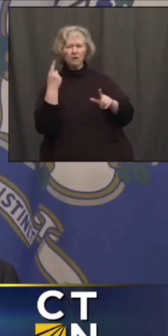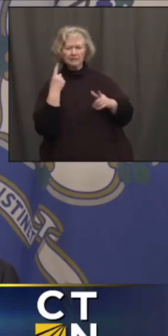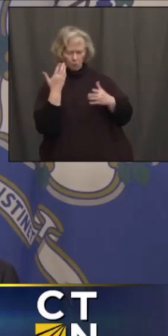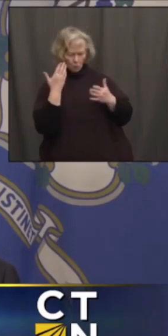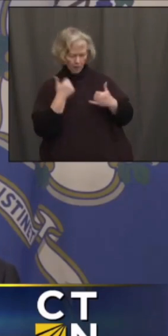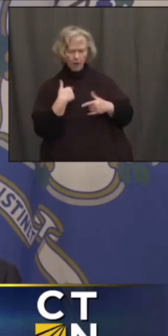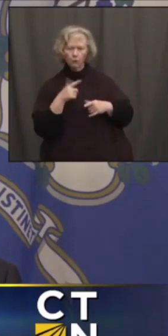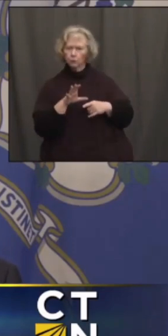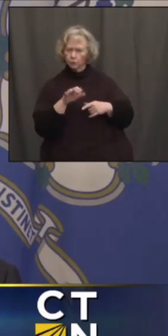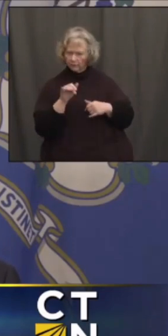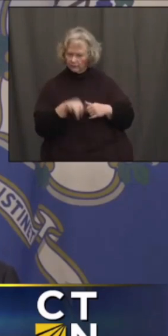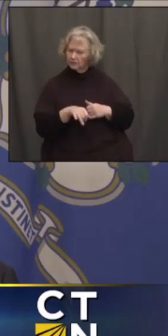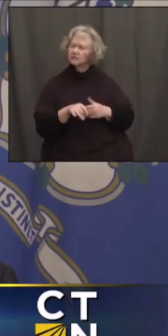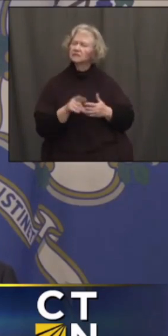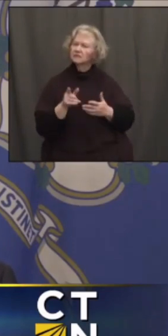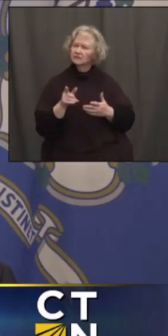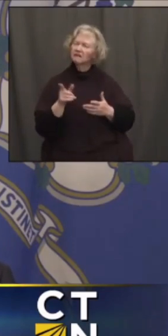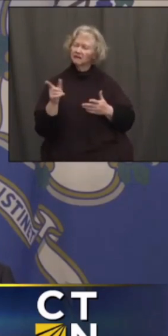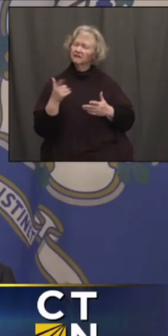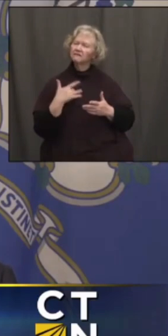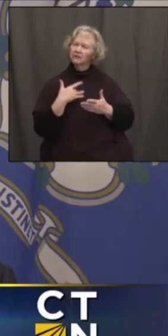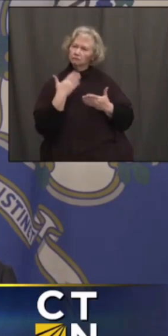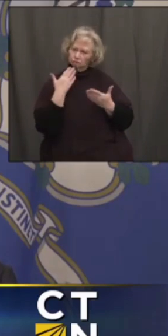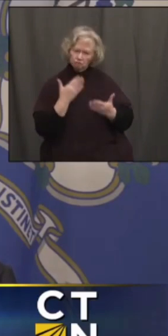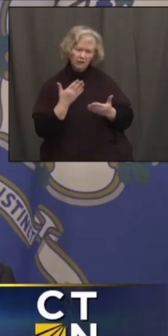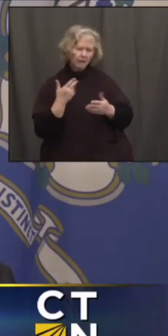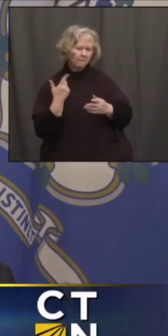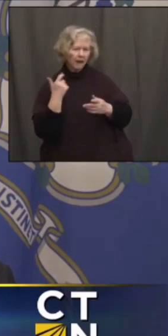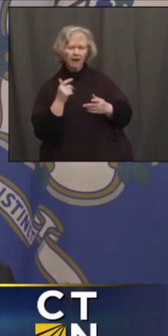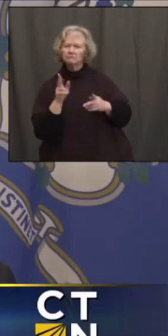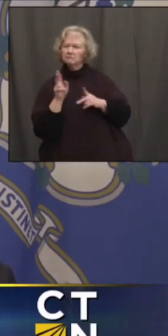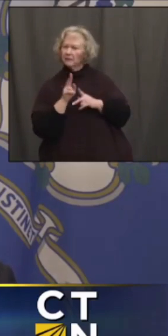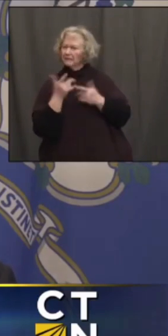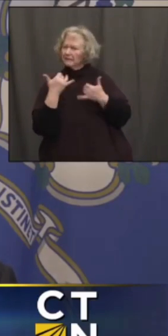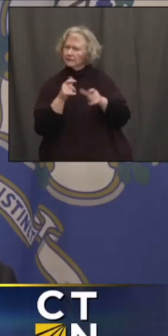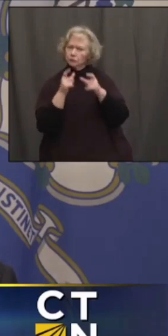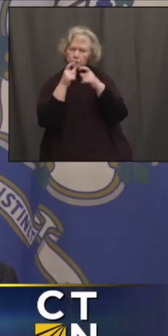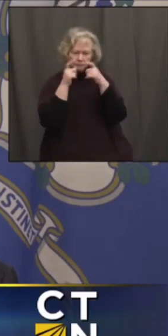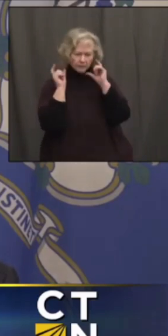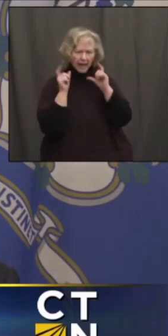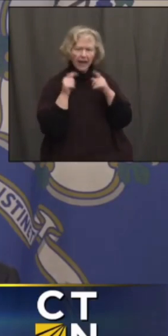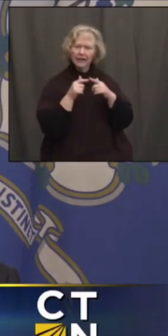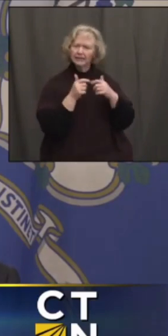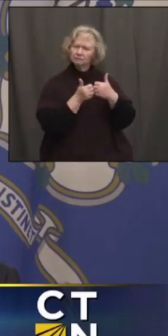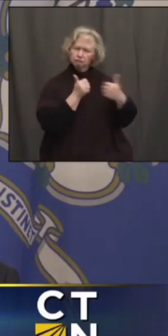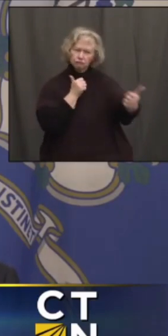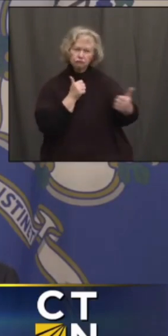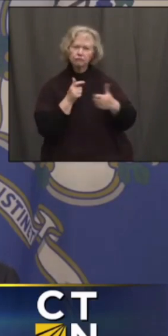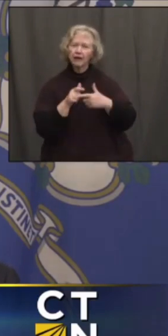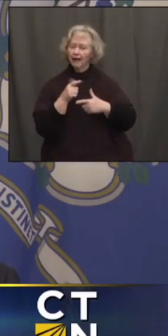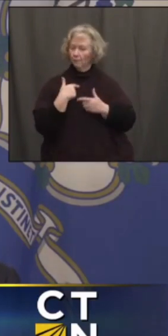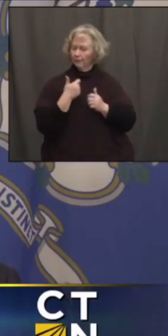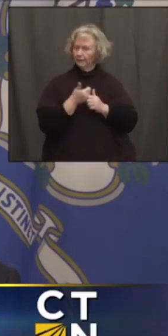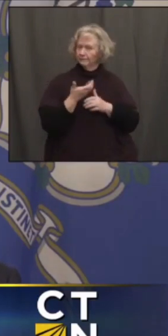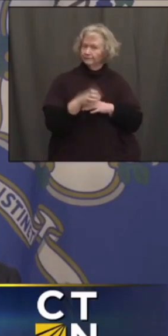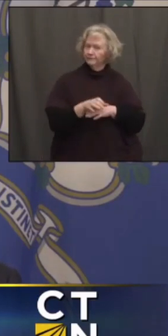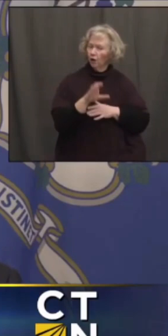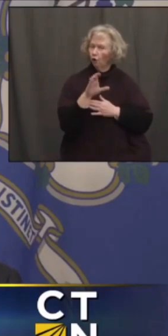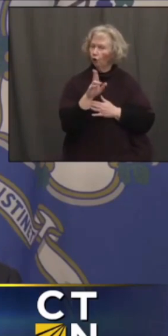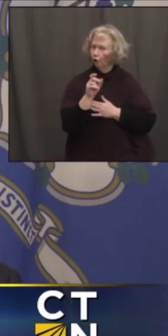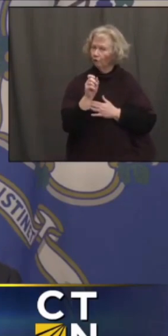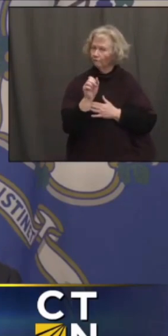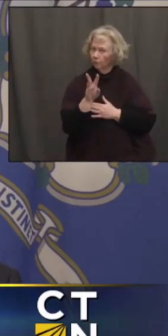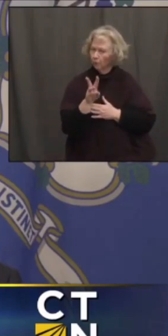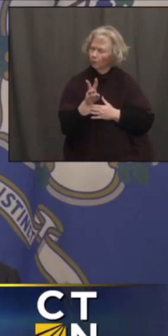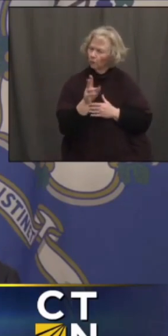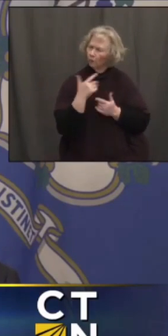why we're doing it. And we're thankful that it comes to mass in terms of curfew, in terms of social distancing. We're reminding people we're not